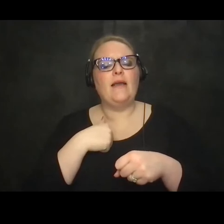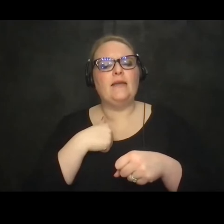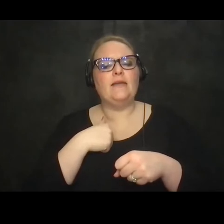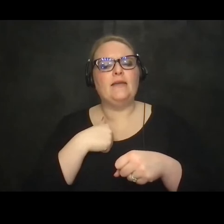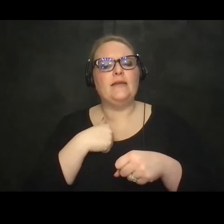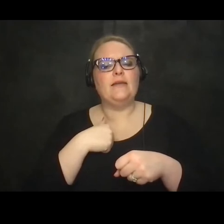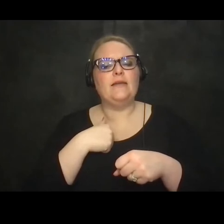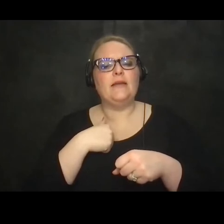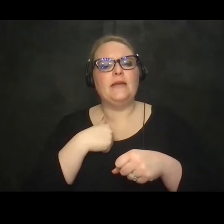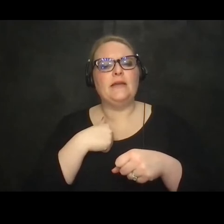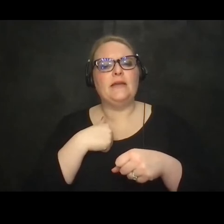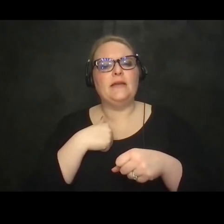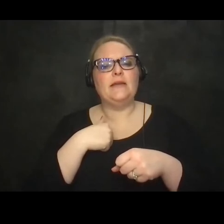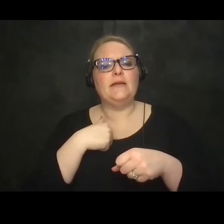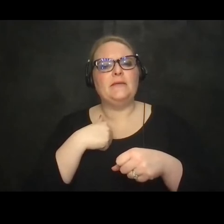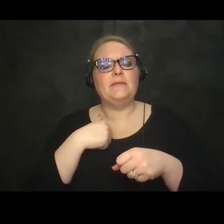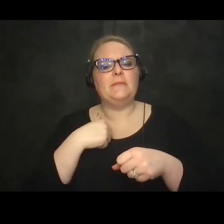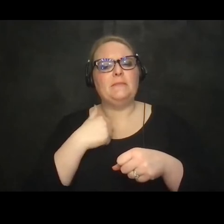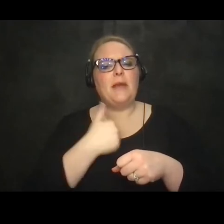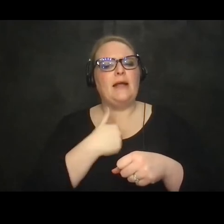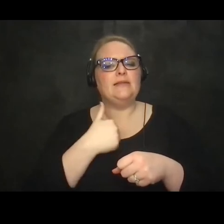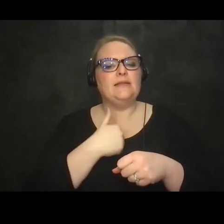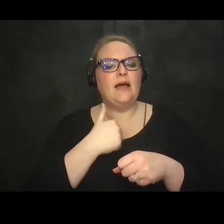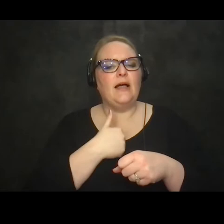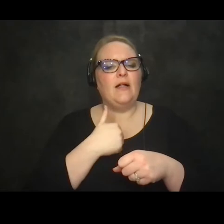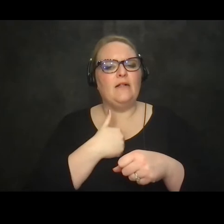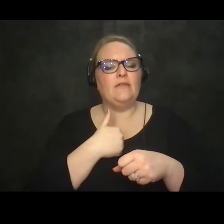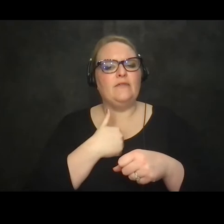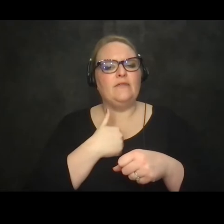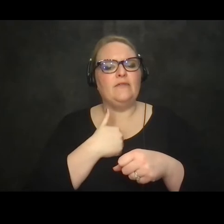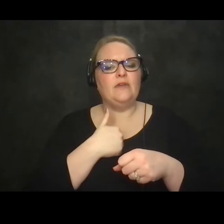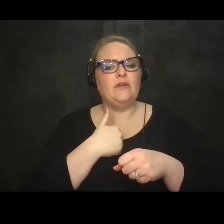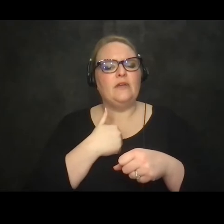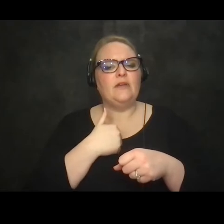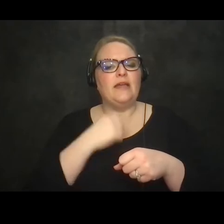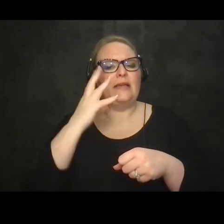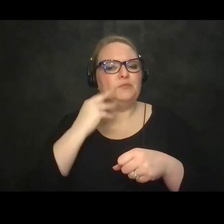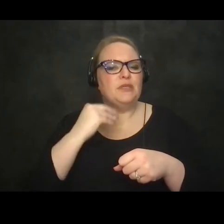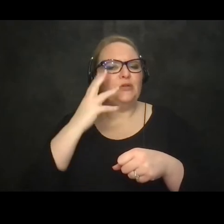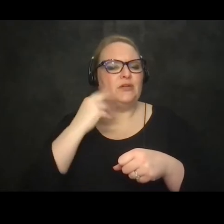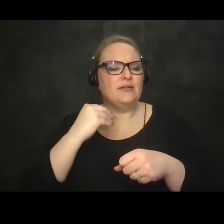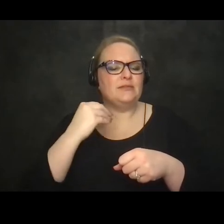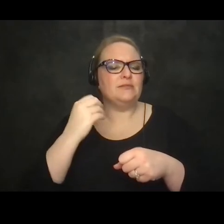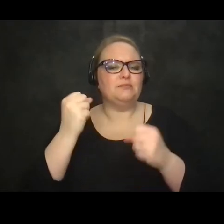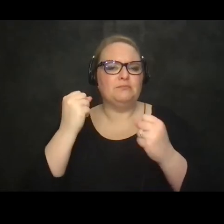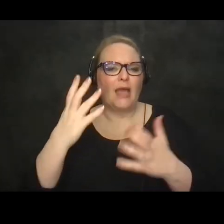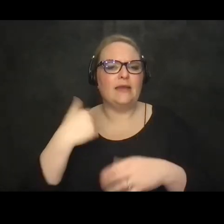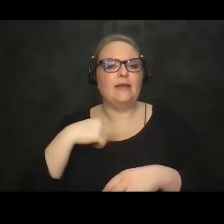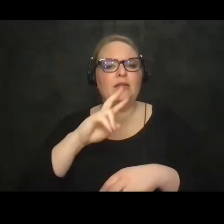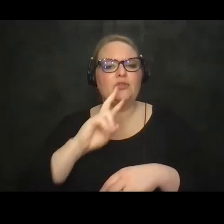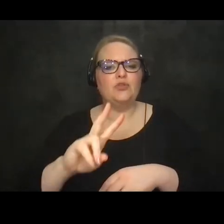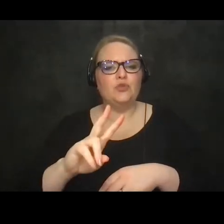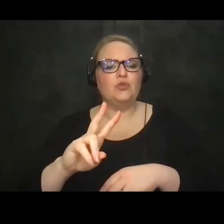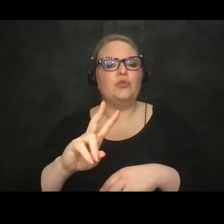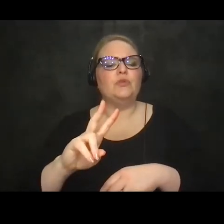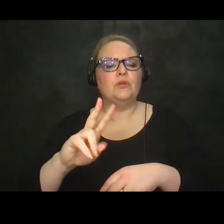area a life long uh lived experience. I was two years old when I acquired polio just